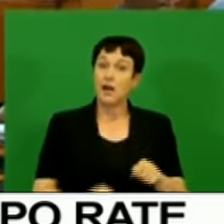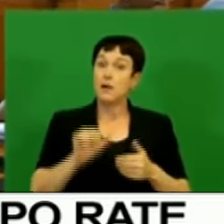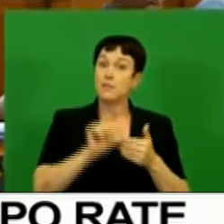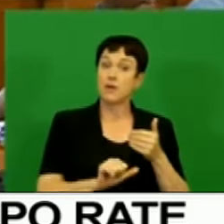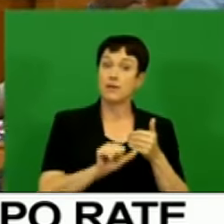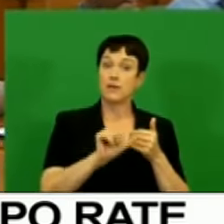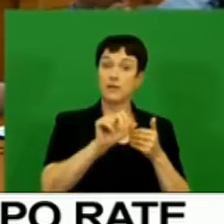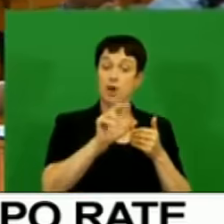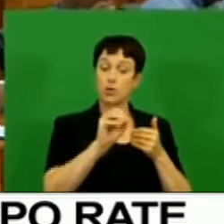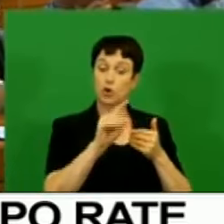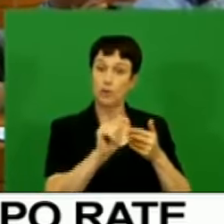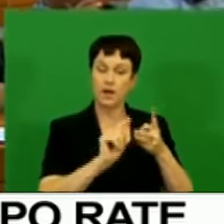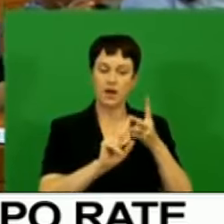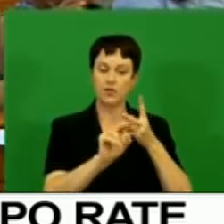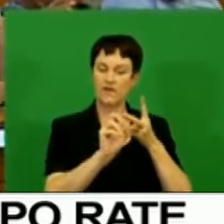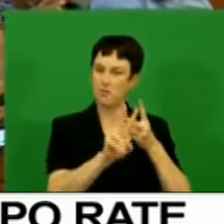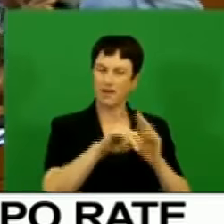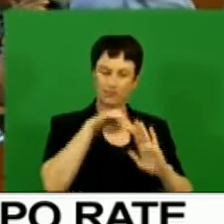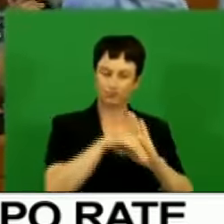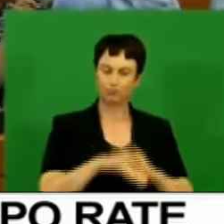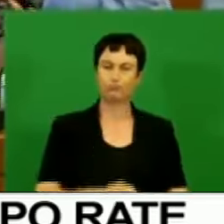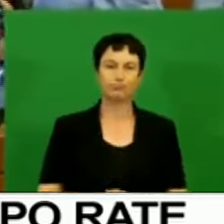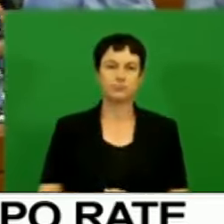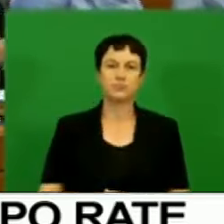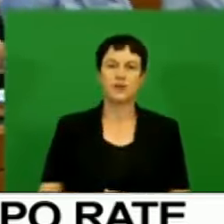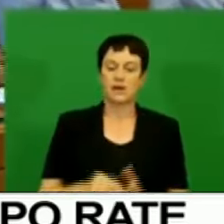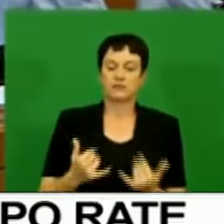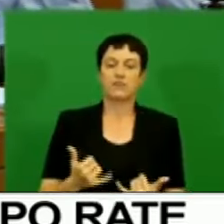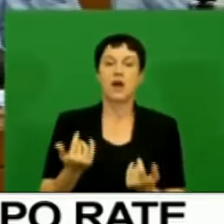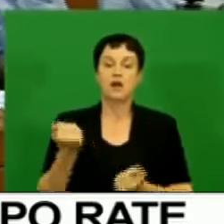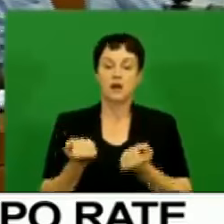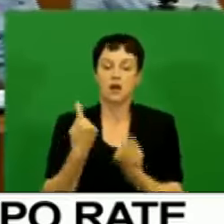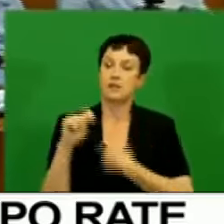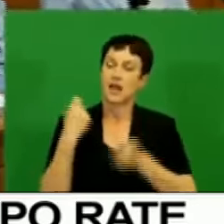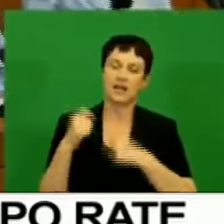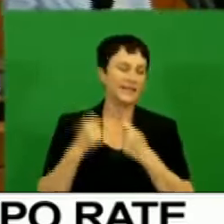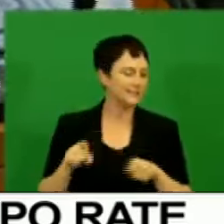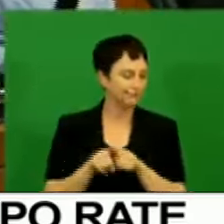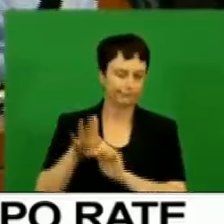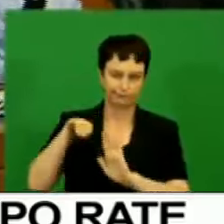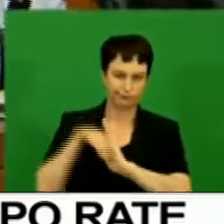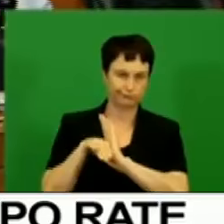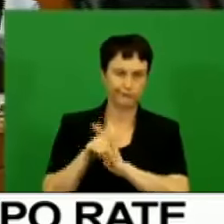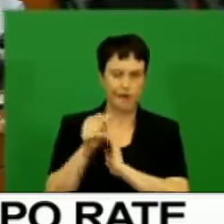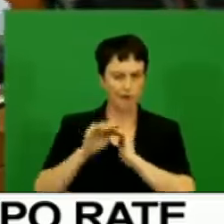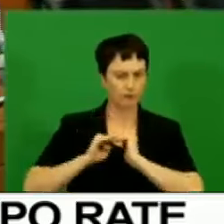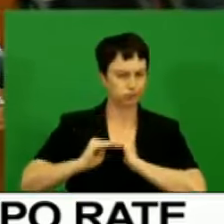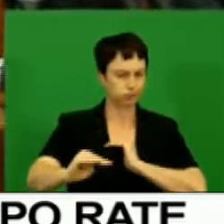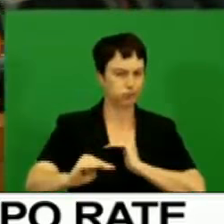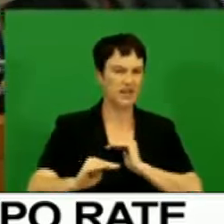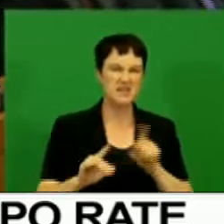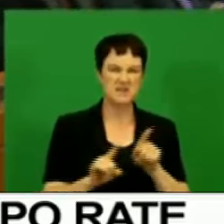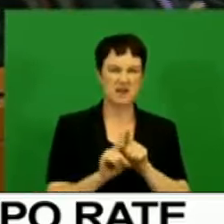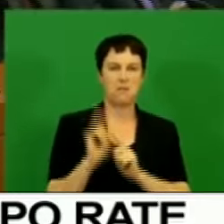Domestic new vehicle sales remained subdued following further deadlines in the final quarter of last year.